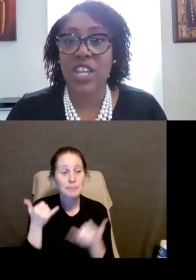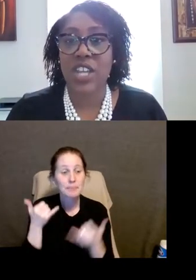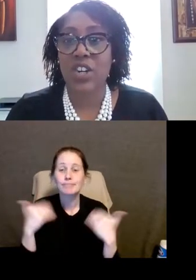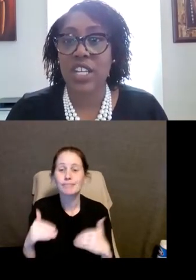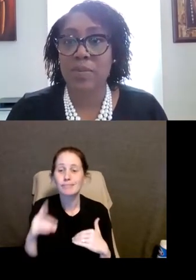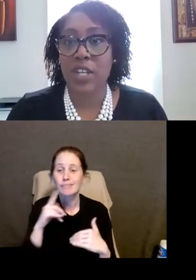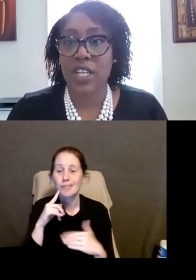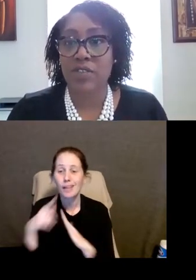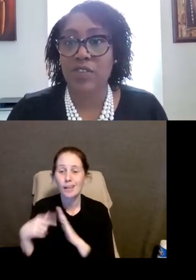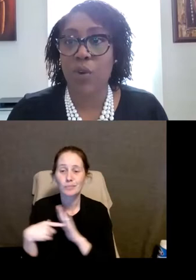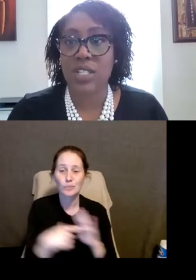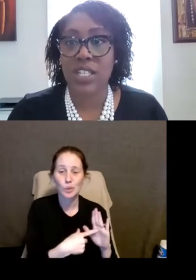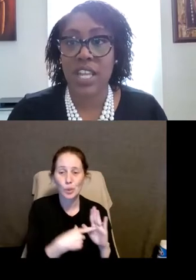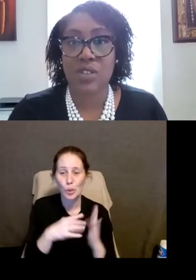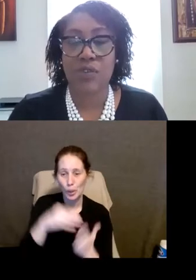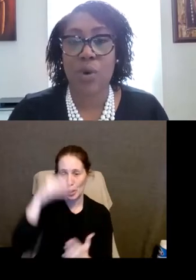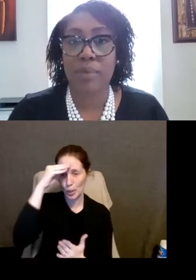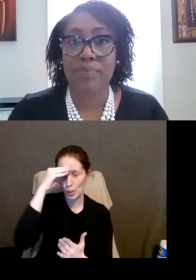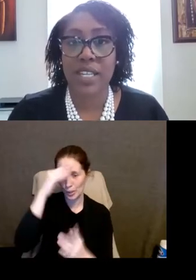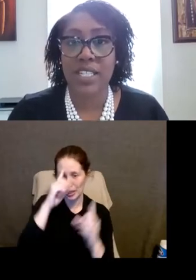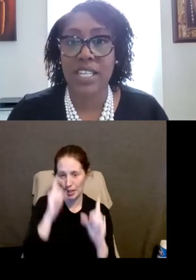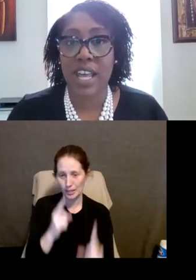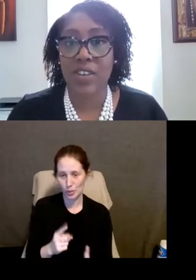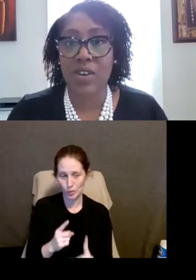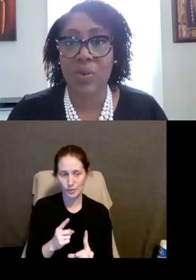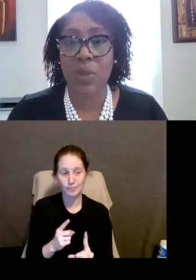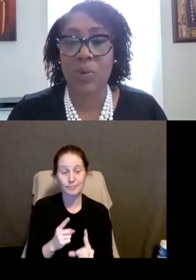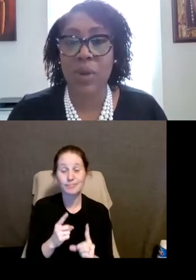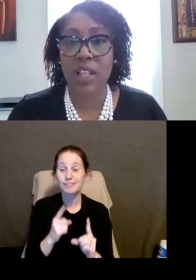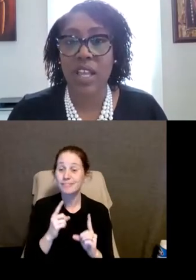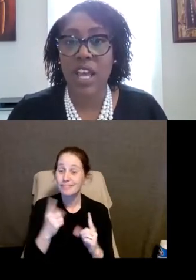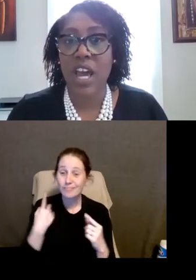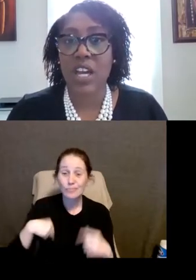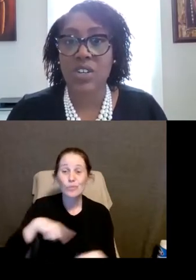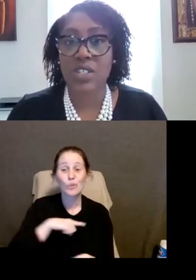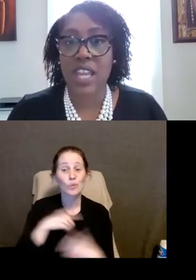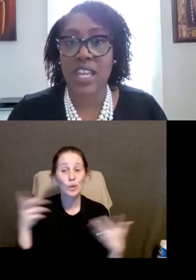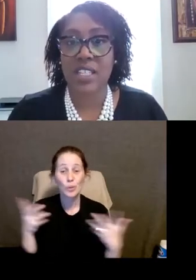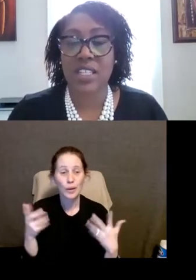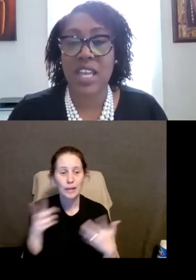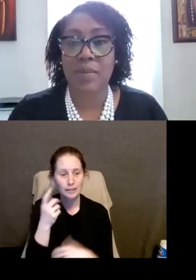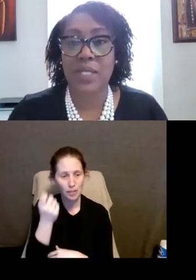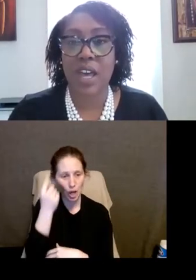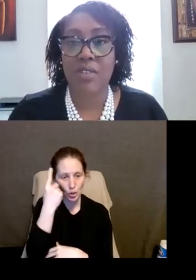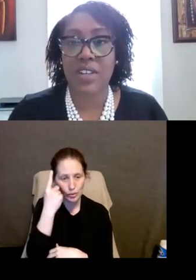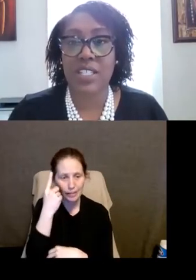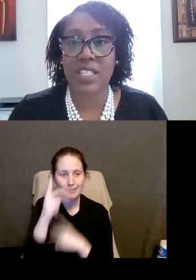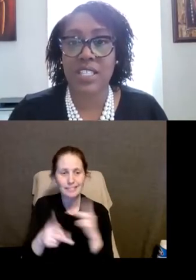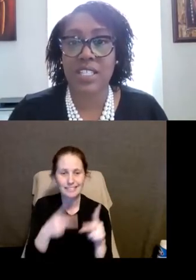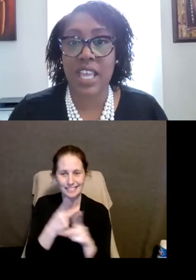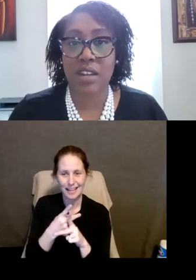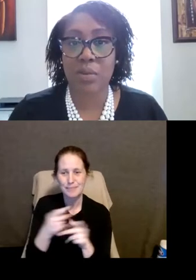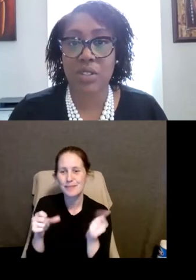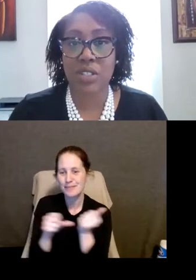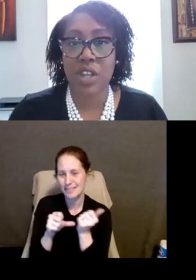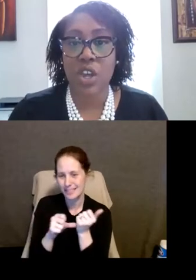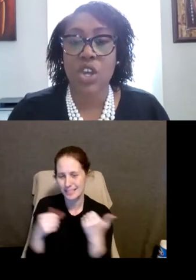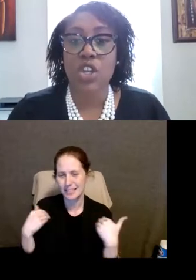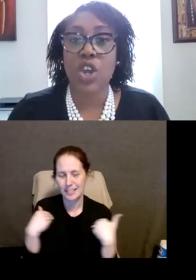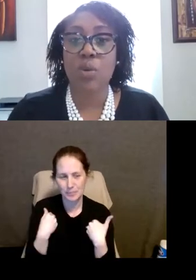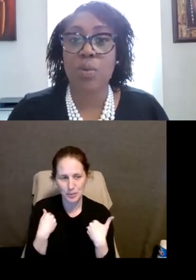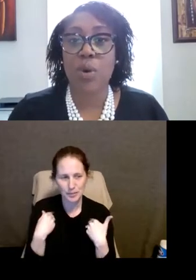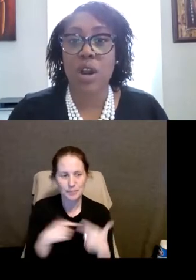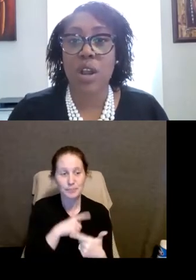I'll share the learning objectives for today's forum. Together, we will understand the types of assistance animals,